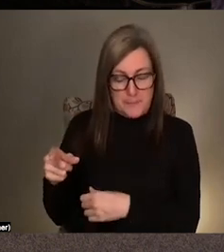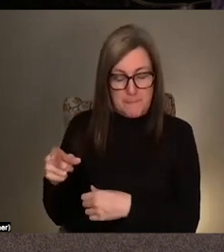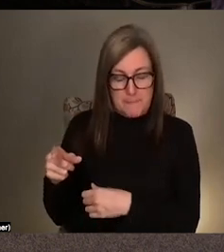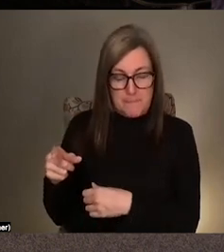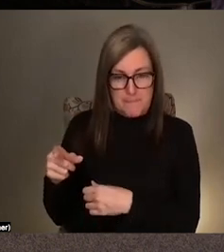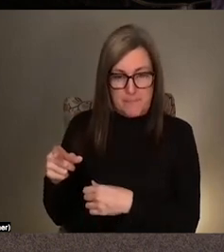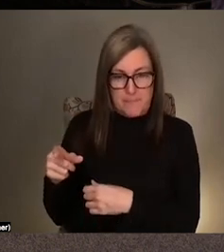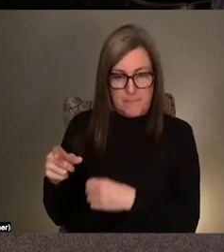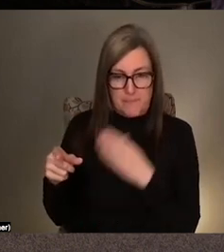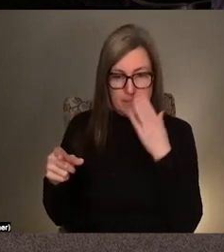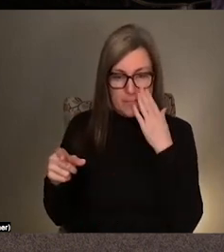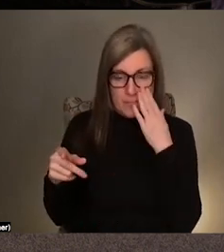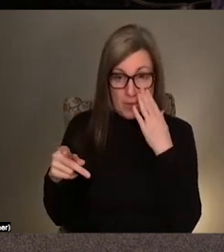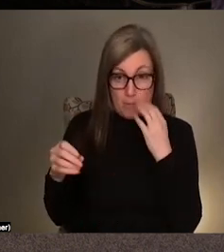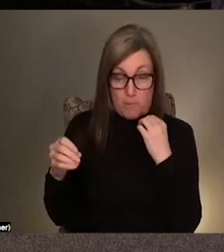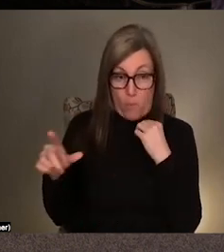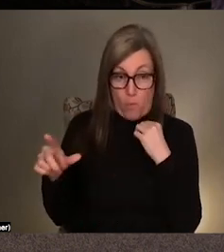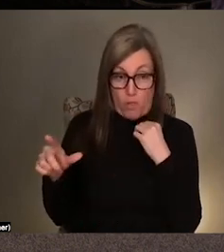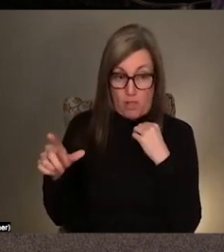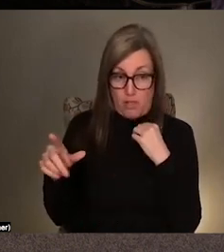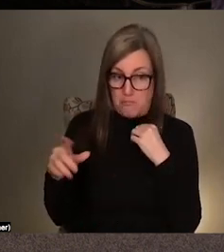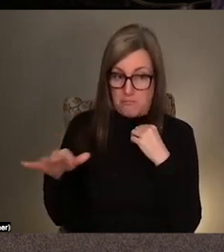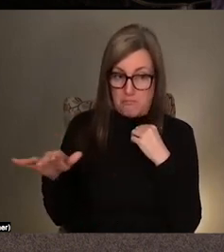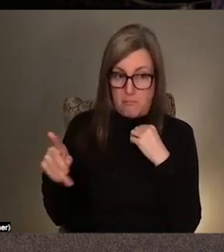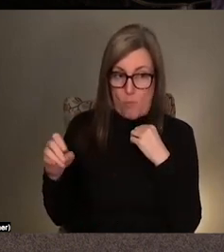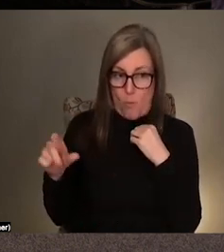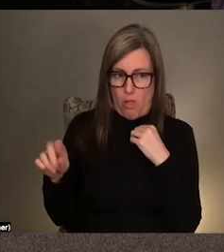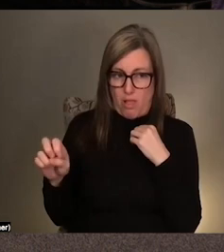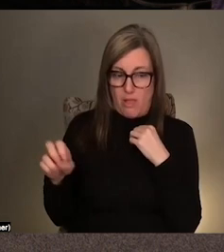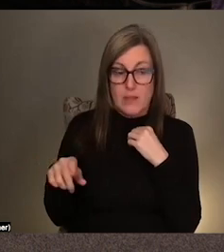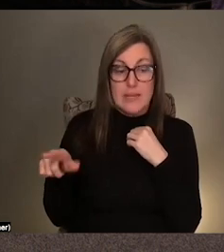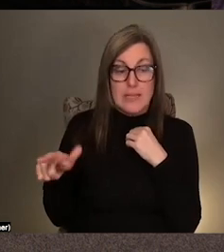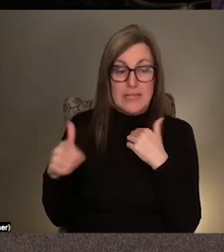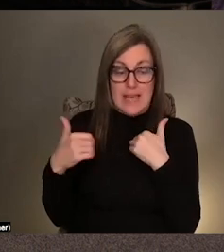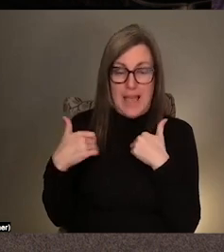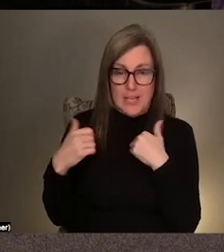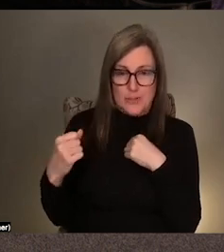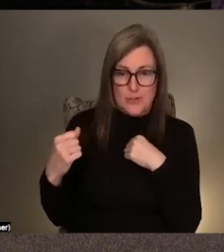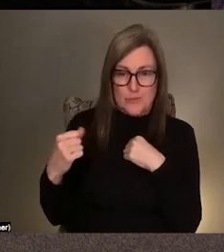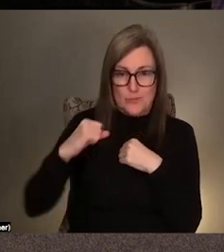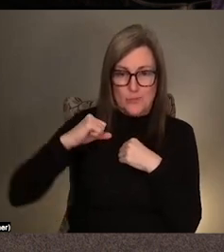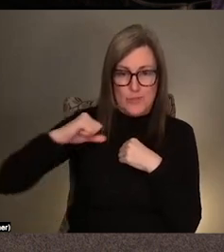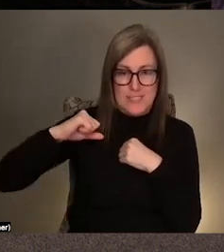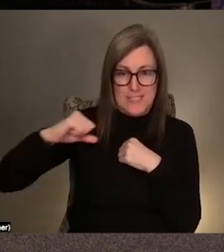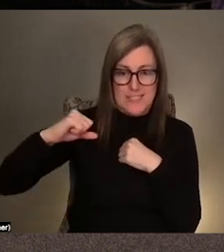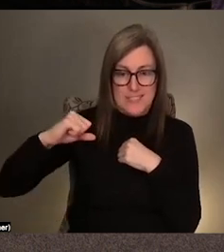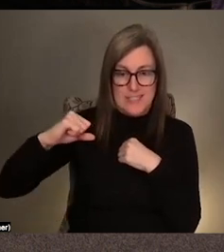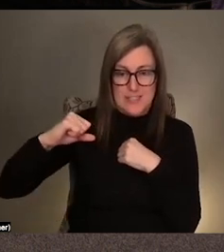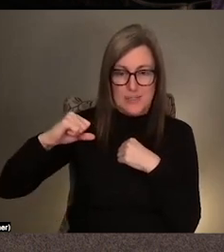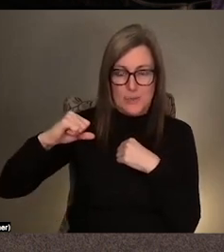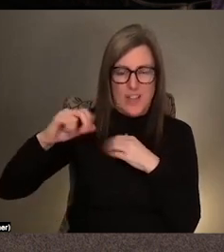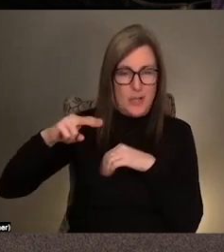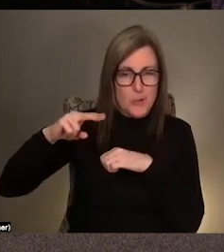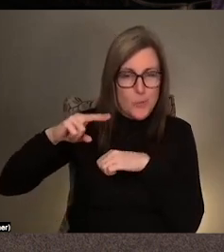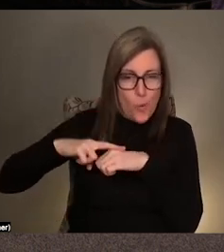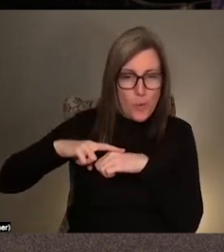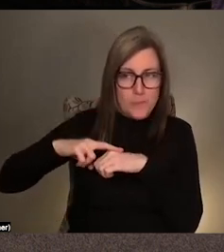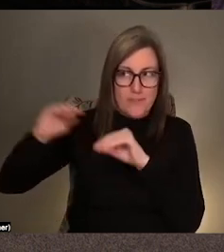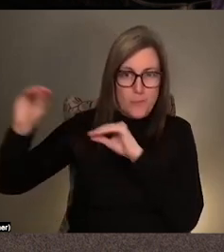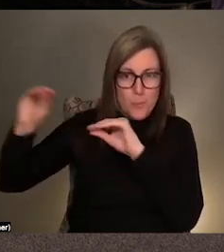for Paul, he has this kind of continued resistance towards the norms of the moving image and particularly the screen.